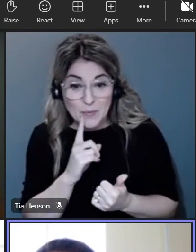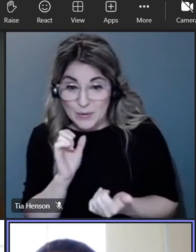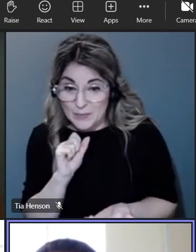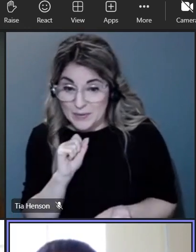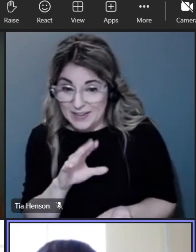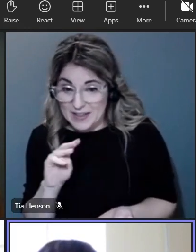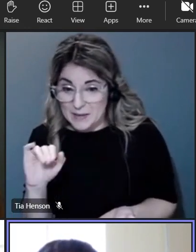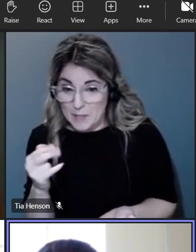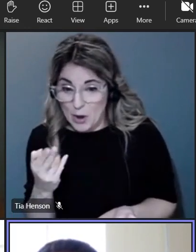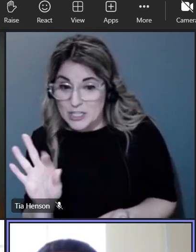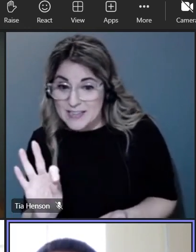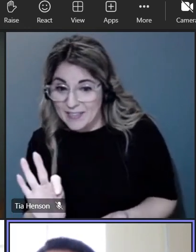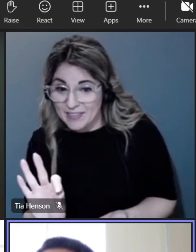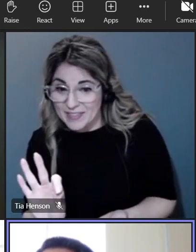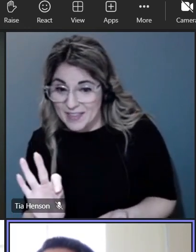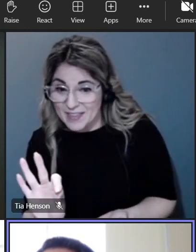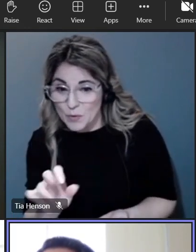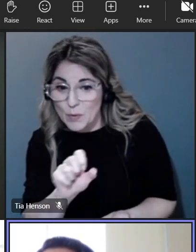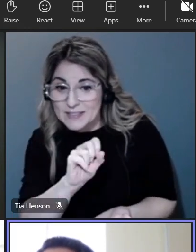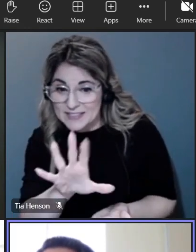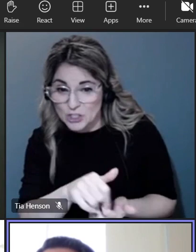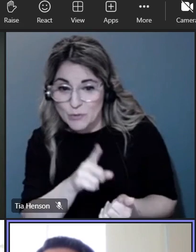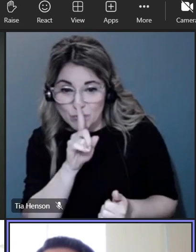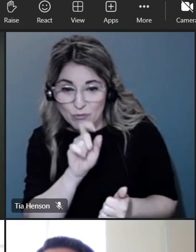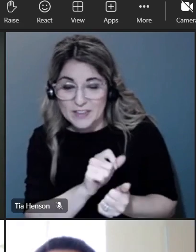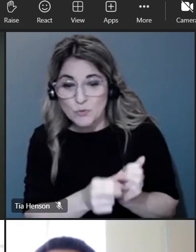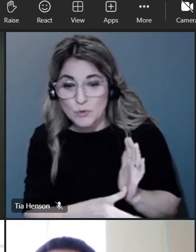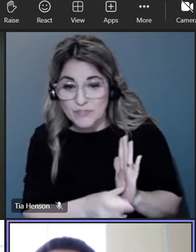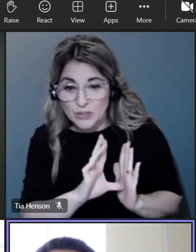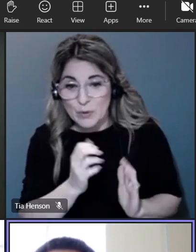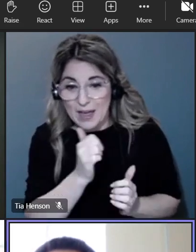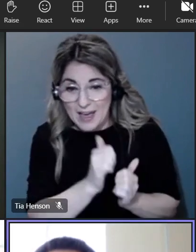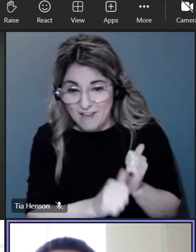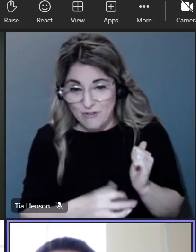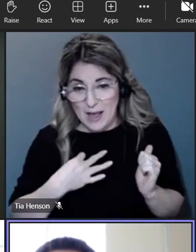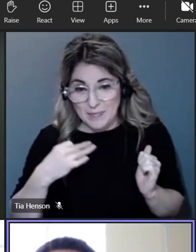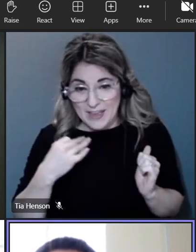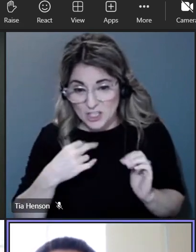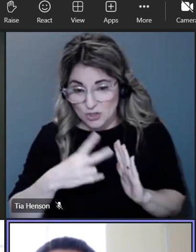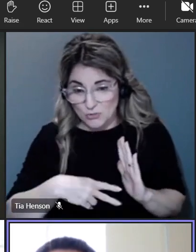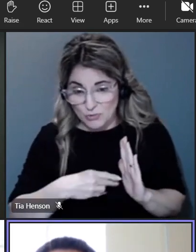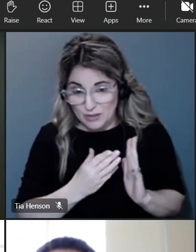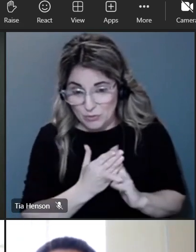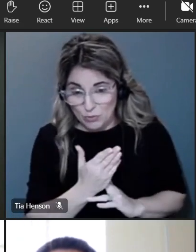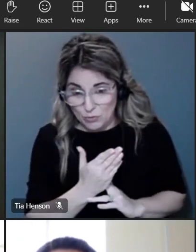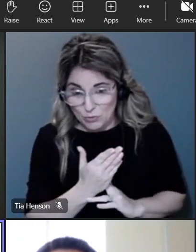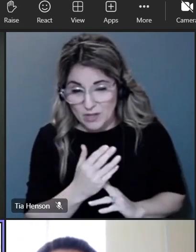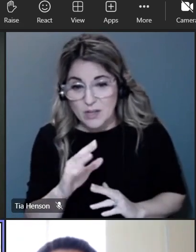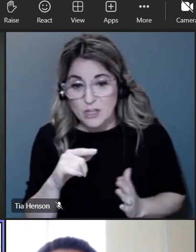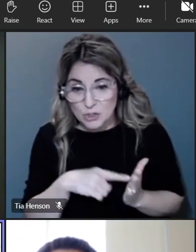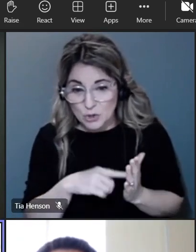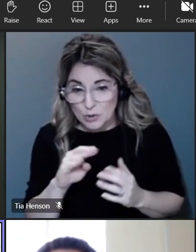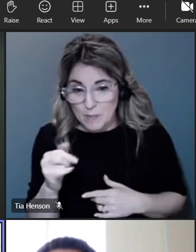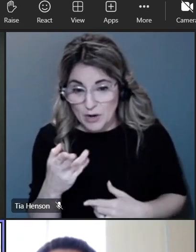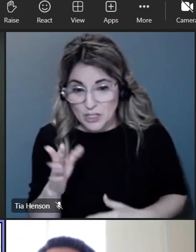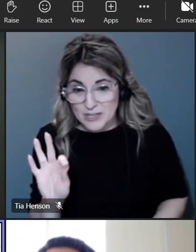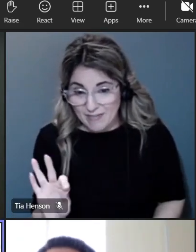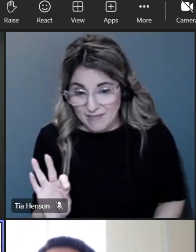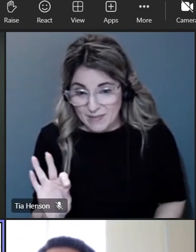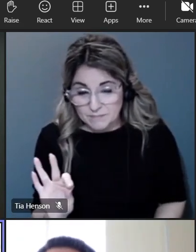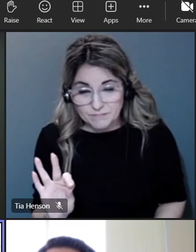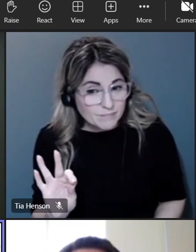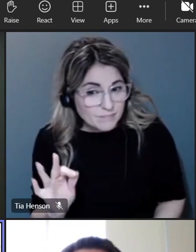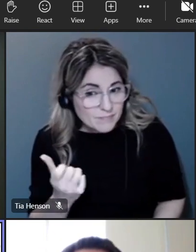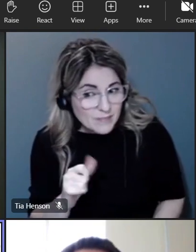by march 9th per the regulation so any questions about this process meredith there was a